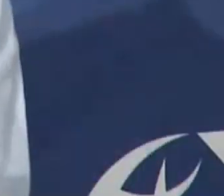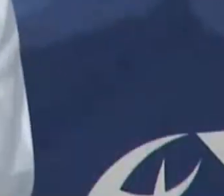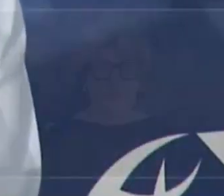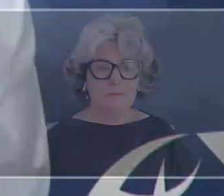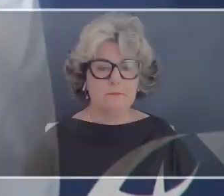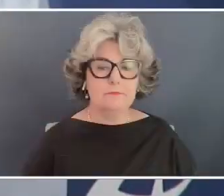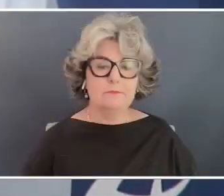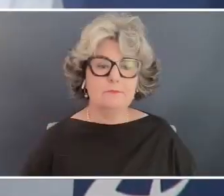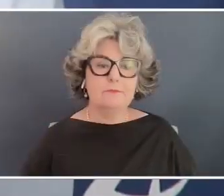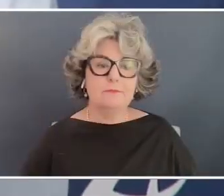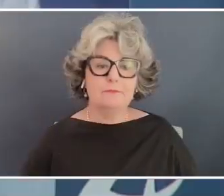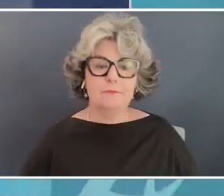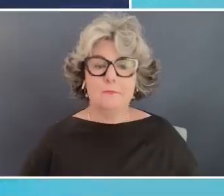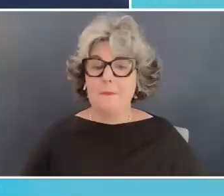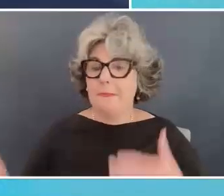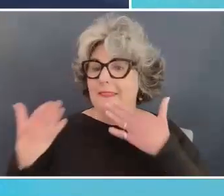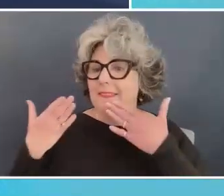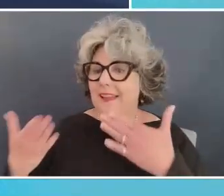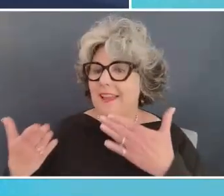thank you